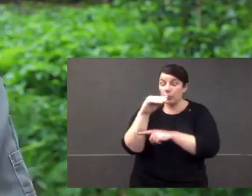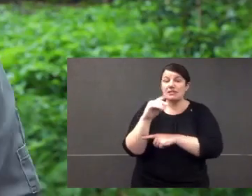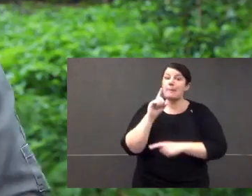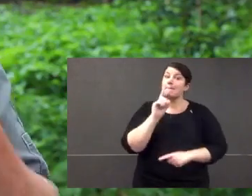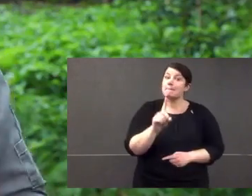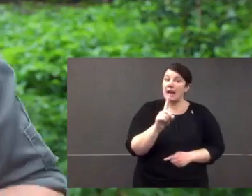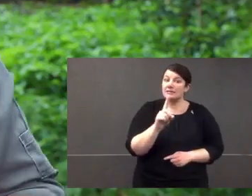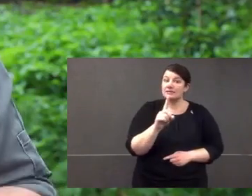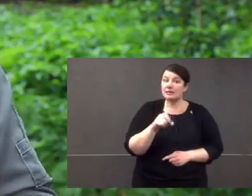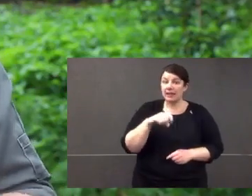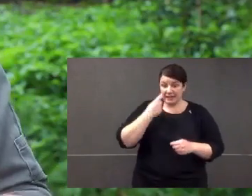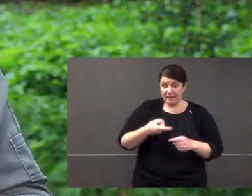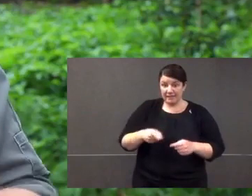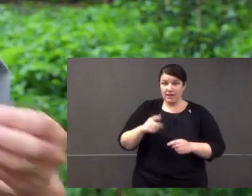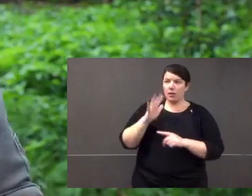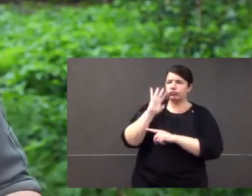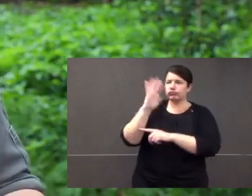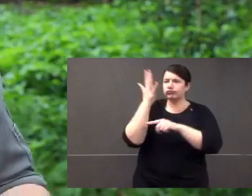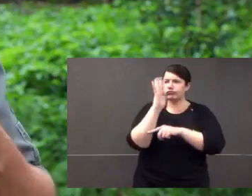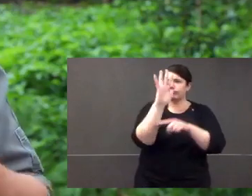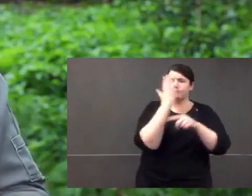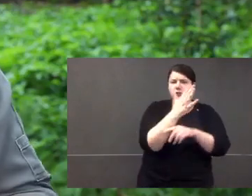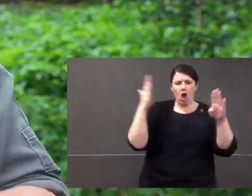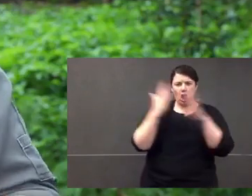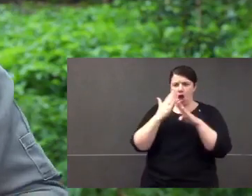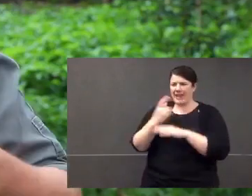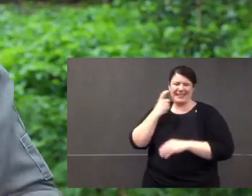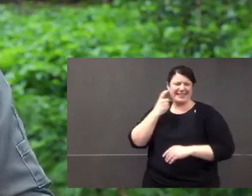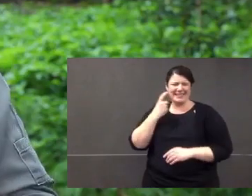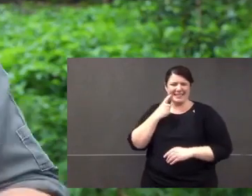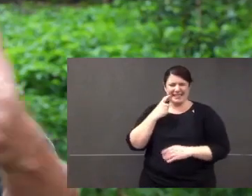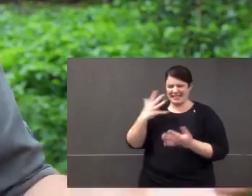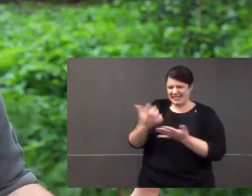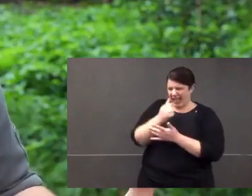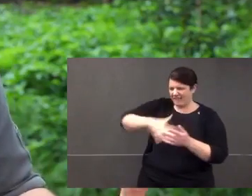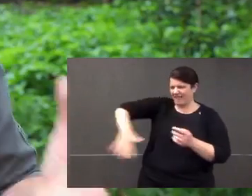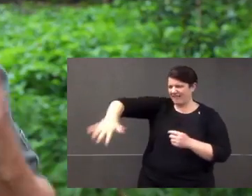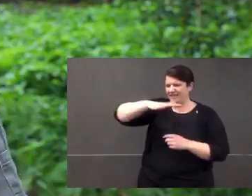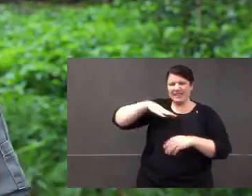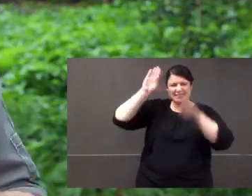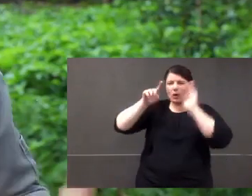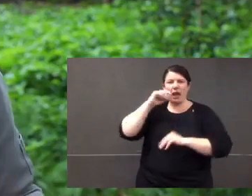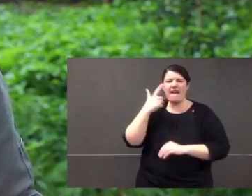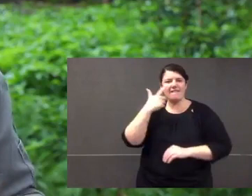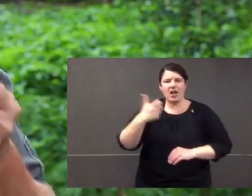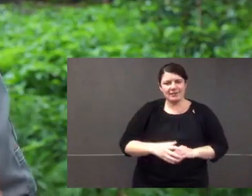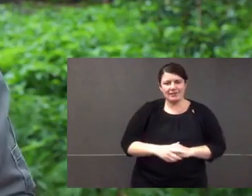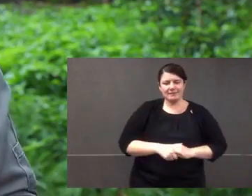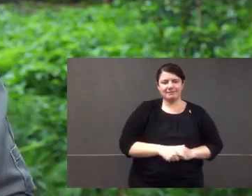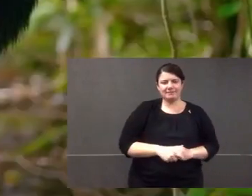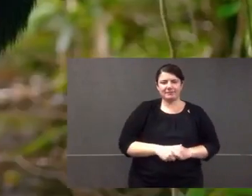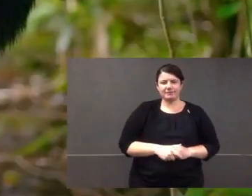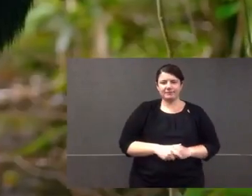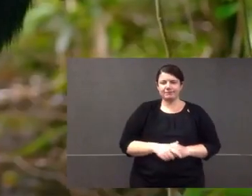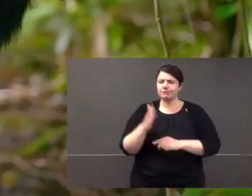Things like dingoes would hunt cassowaries if they could. But when a cassowary hits the protection of the thick forest, that is its domain and it's